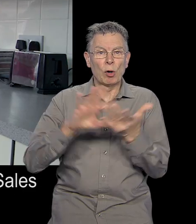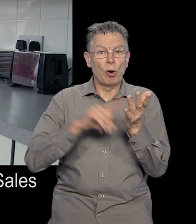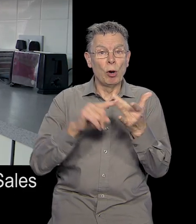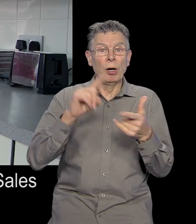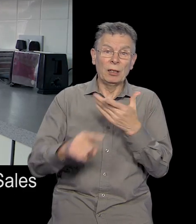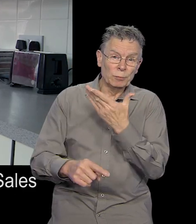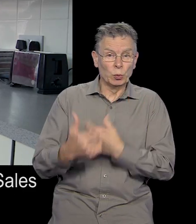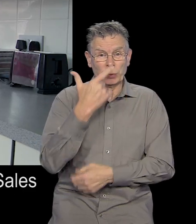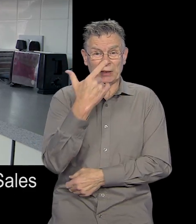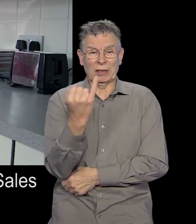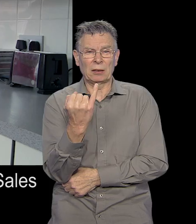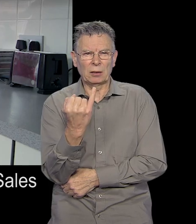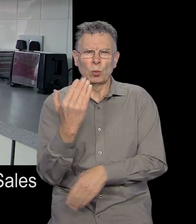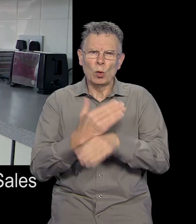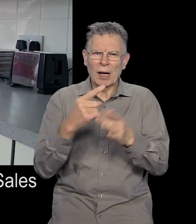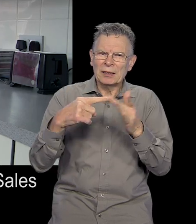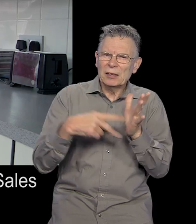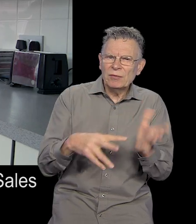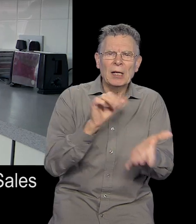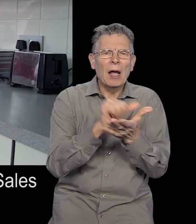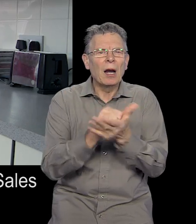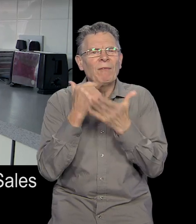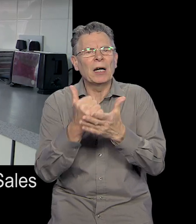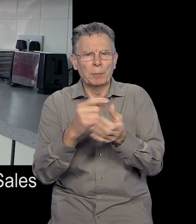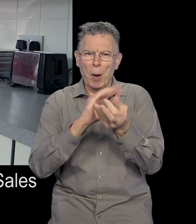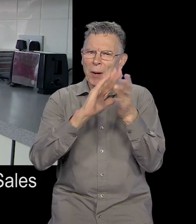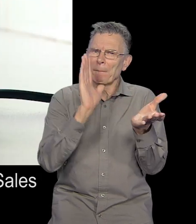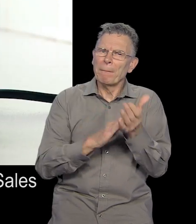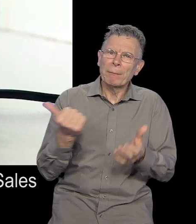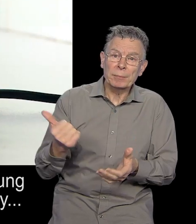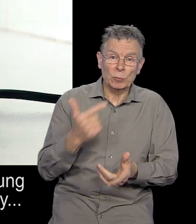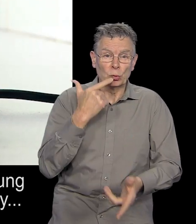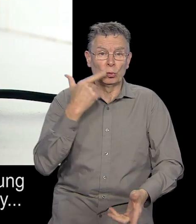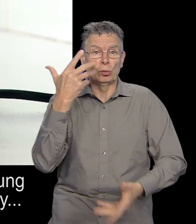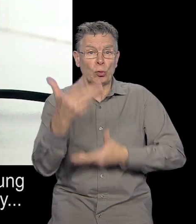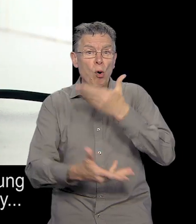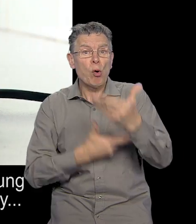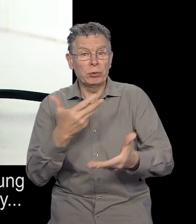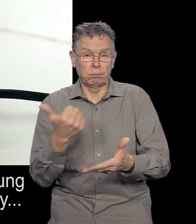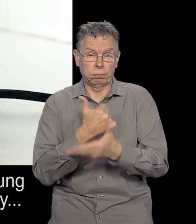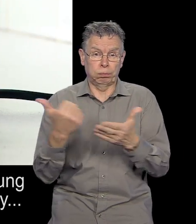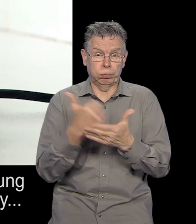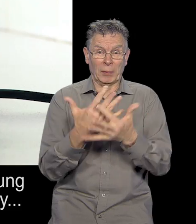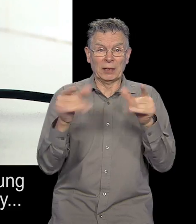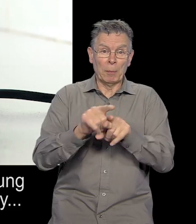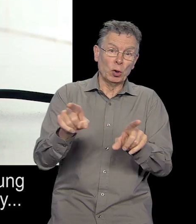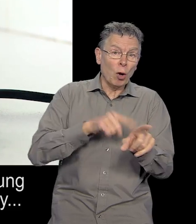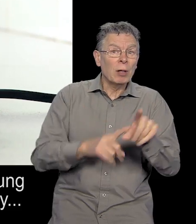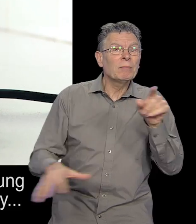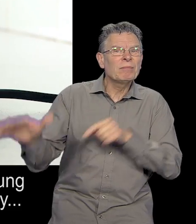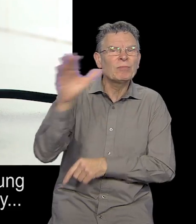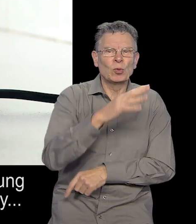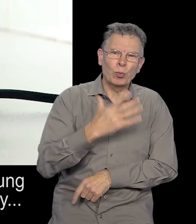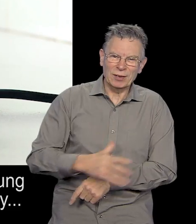Holly is 26 and works as an IT sales advisor in Birmingham. Her story is typical of many young people